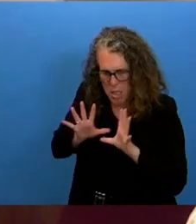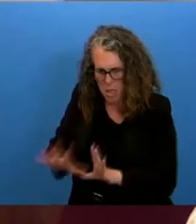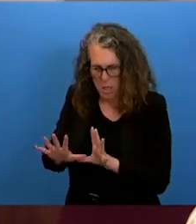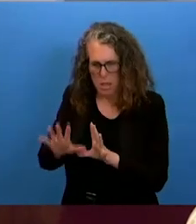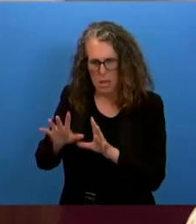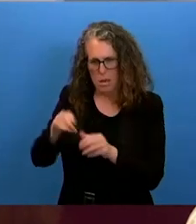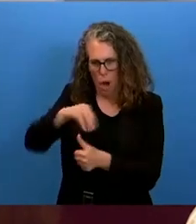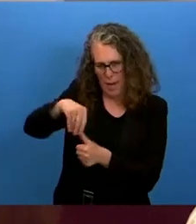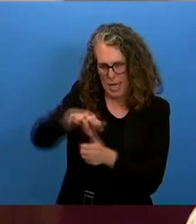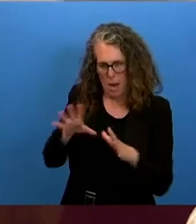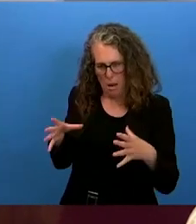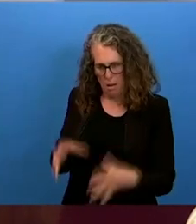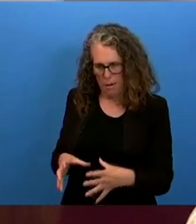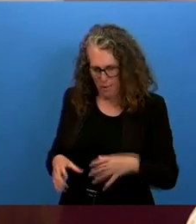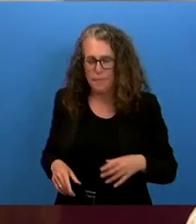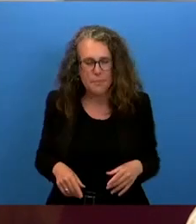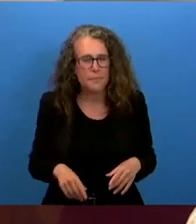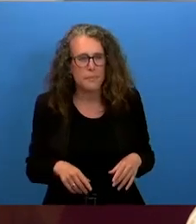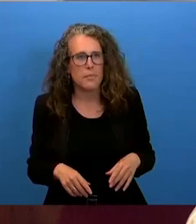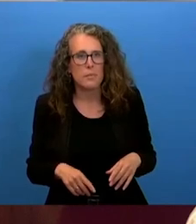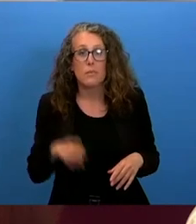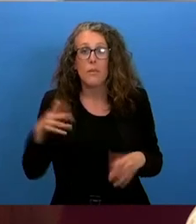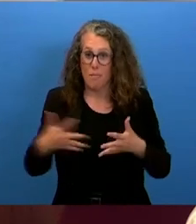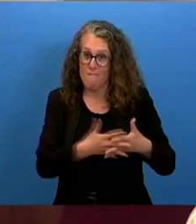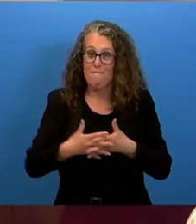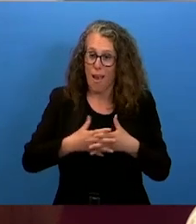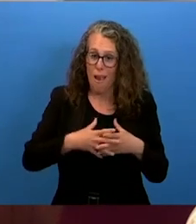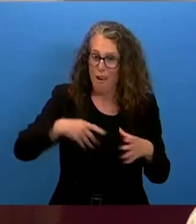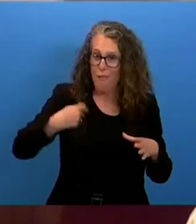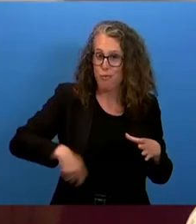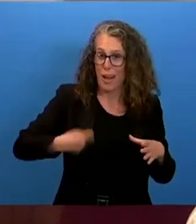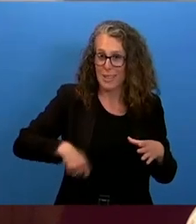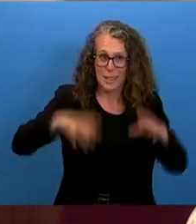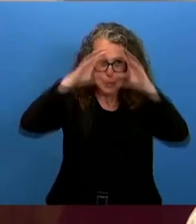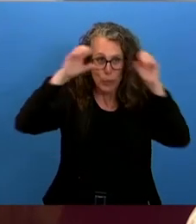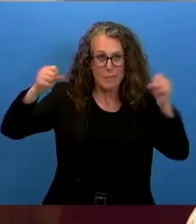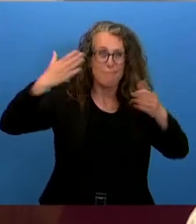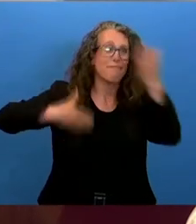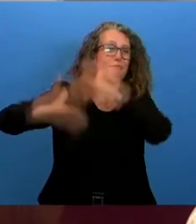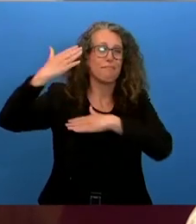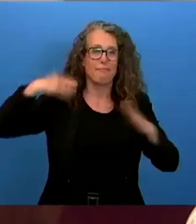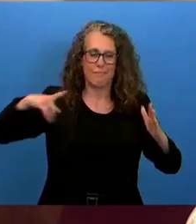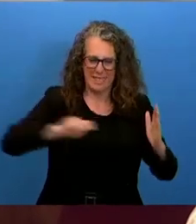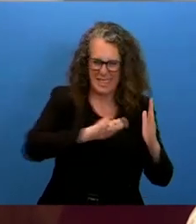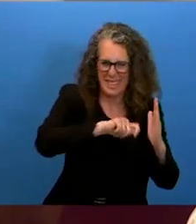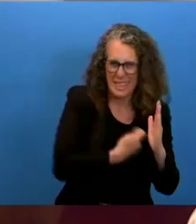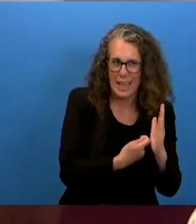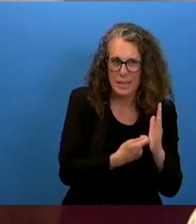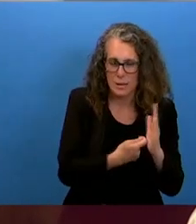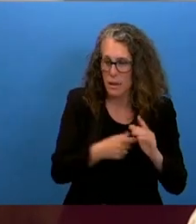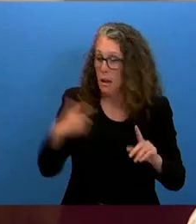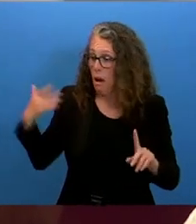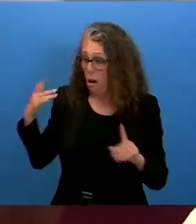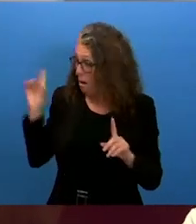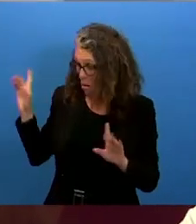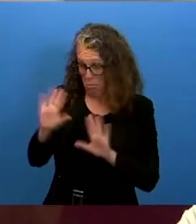um by the president of united states since nine uh since then the armenian people